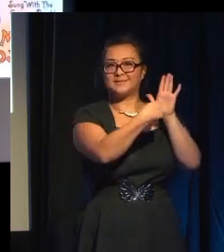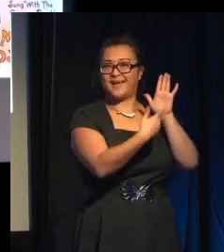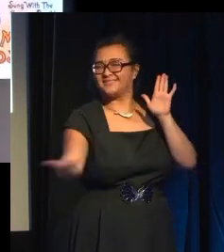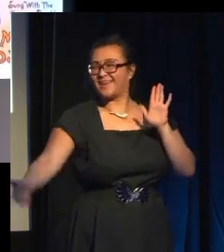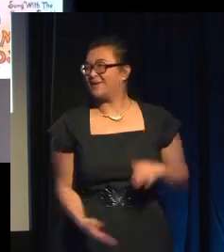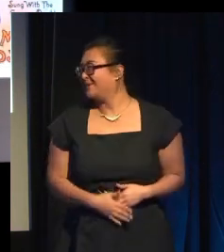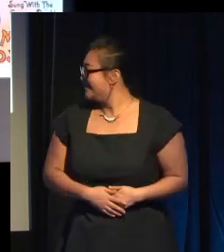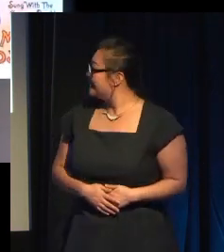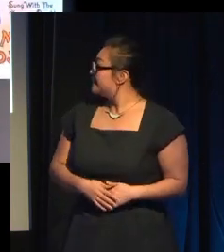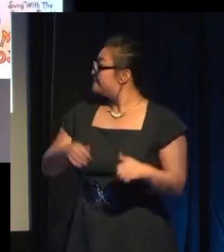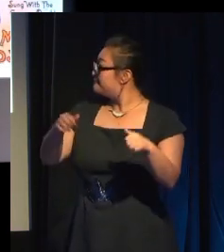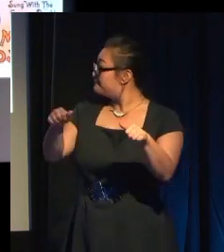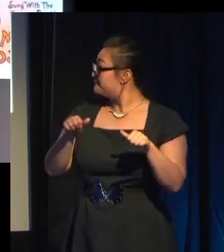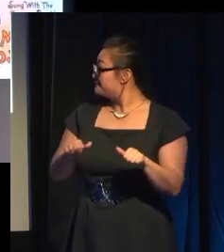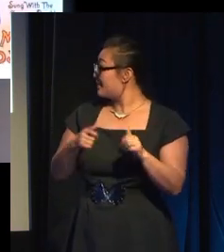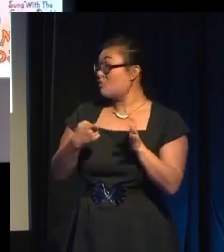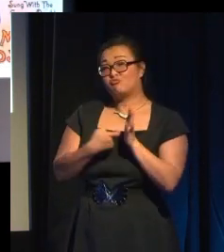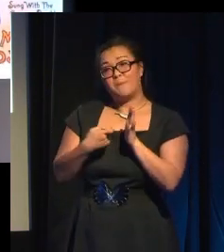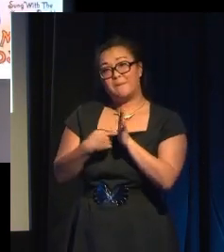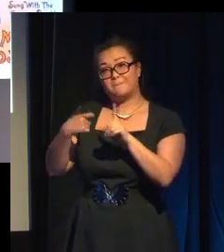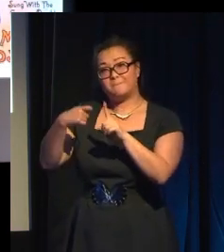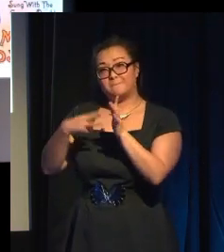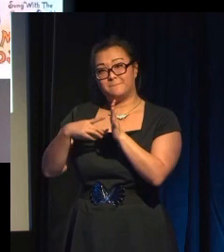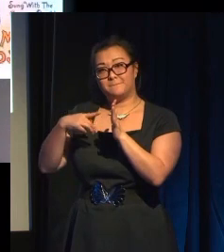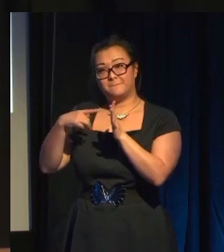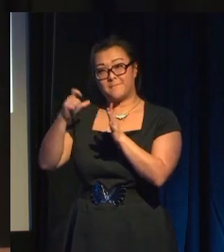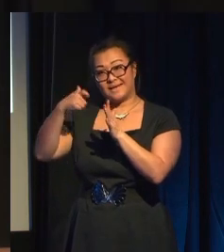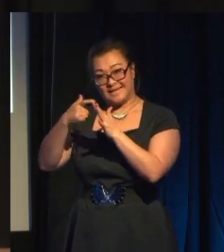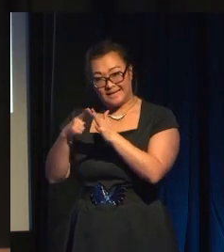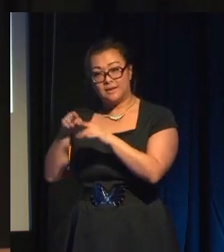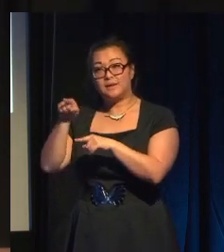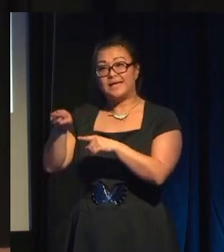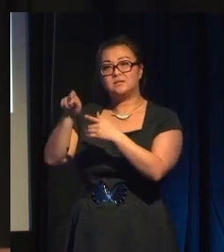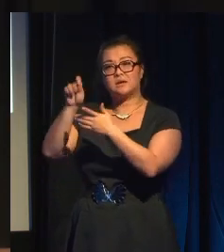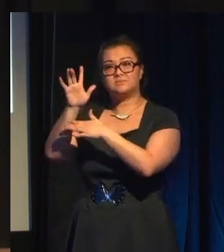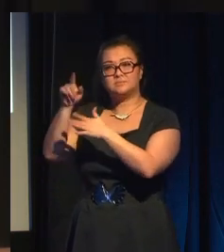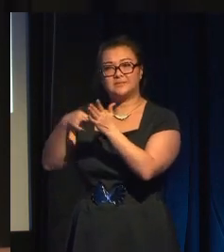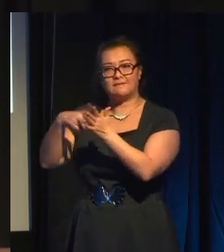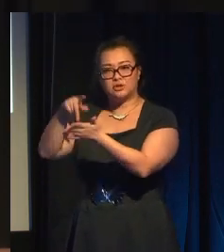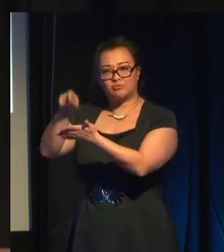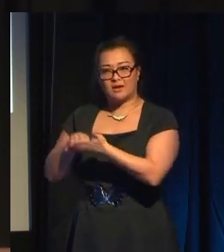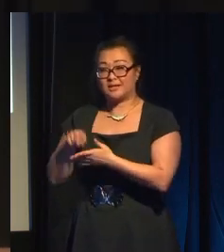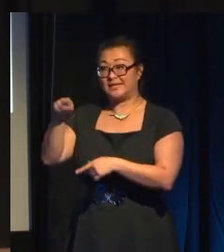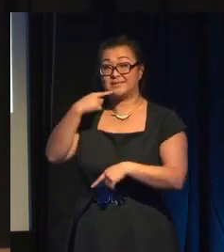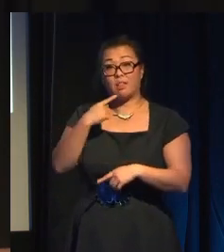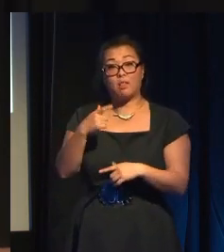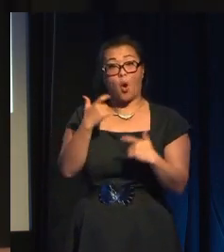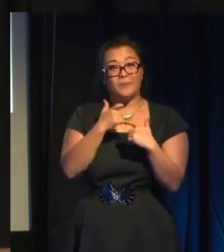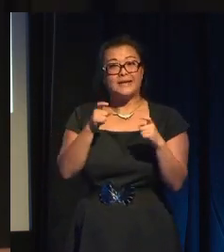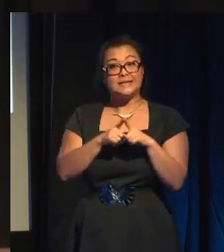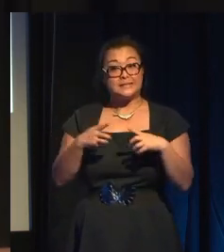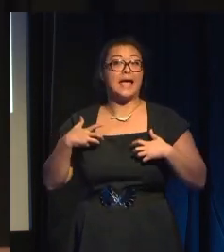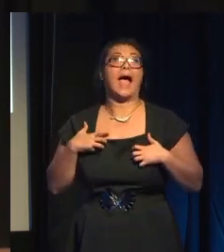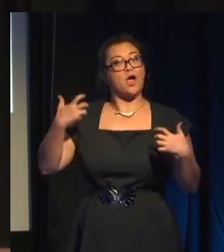And Robert McKee, the screenwriter, famously said that comedy is the angry art. And there were a bunch of